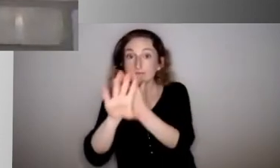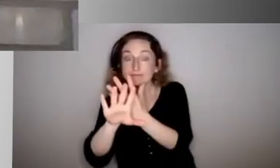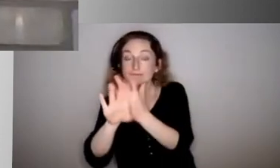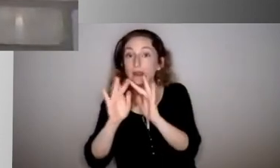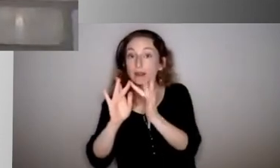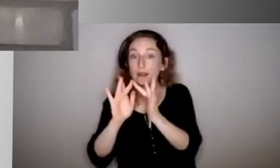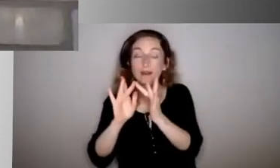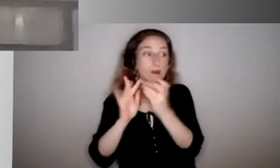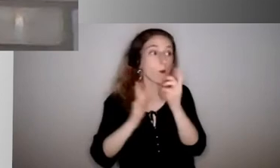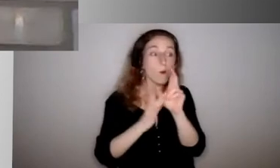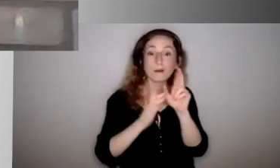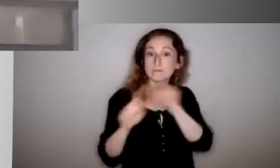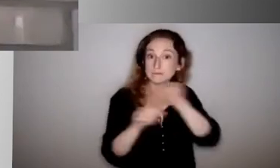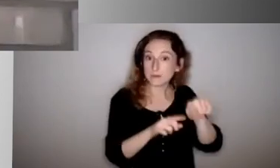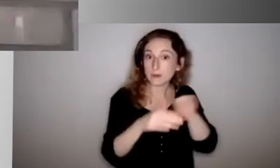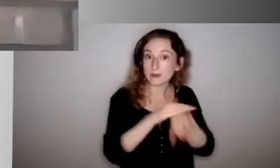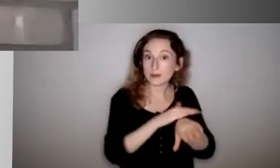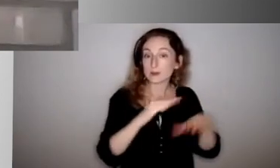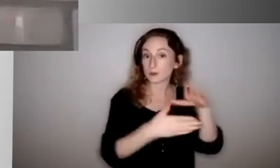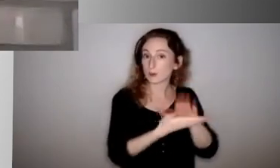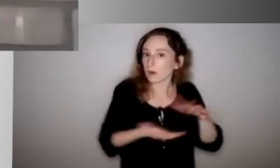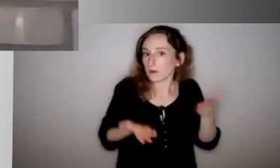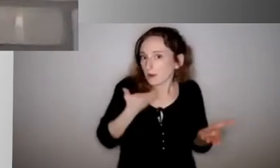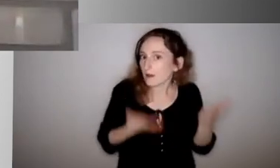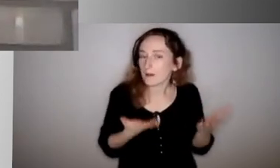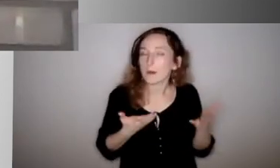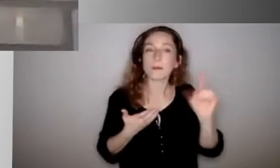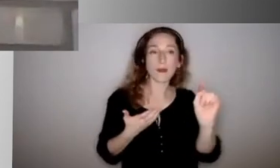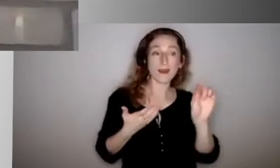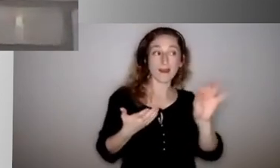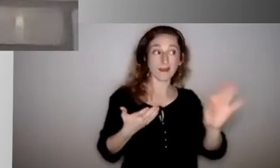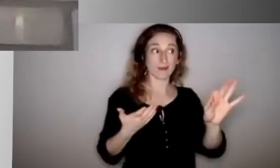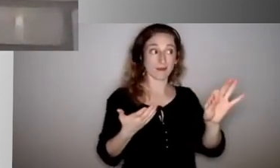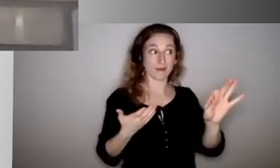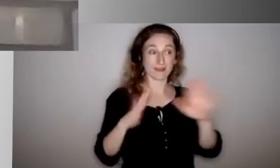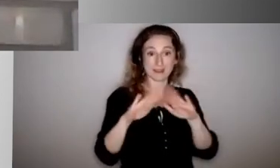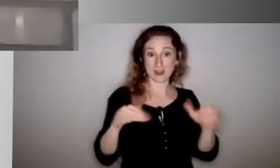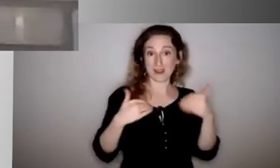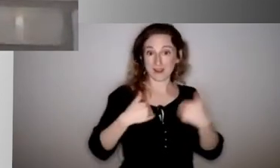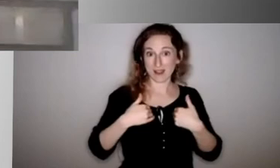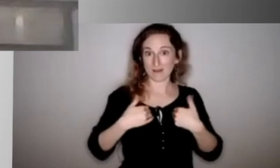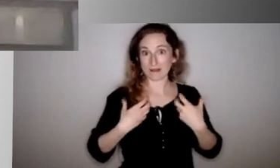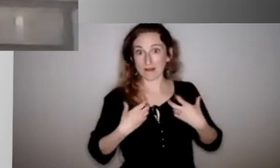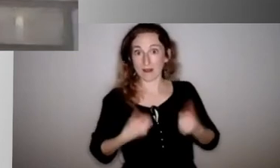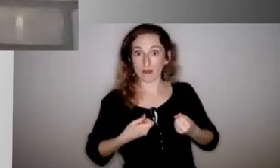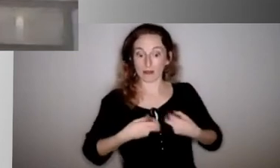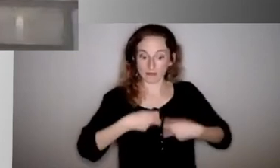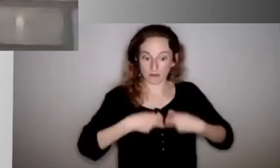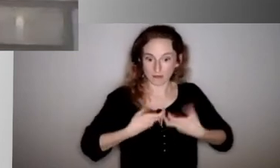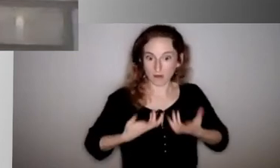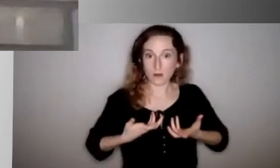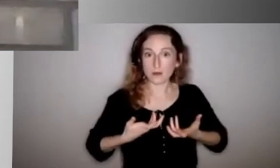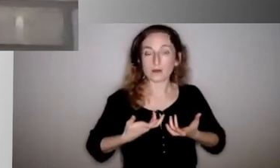But if, let's say, a student has an underlying health condition that makes them vulnerable, that's a conversation you need to have with the physician and make